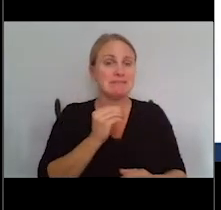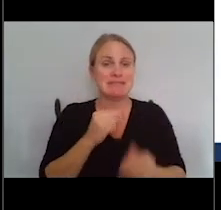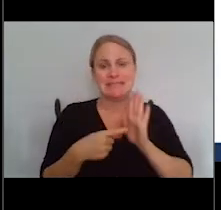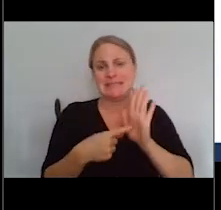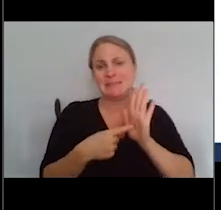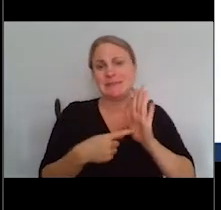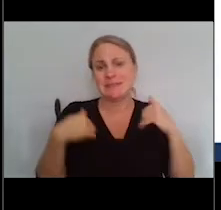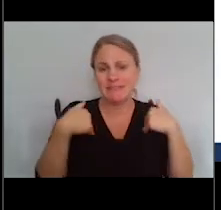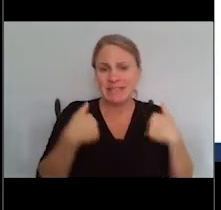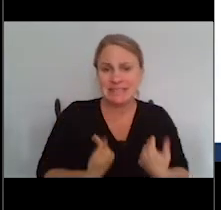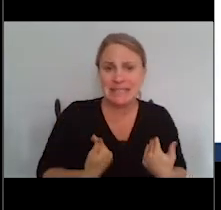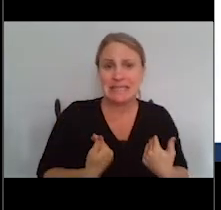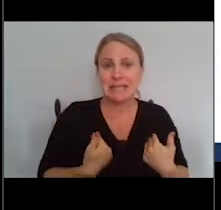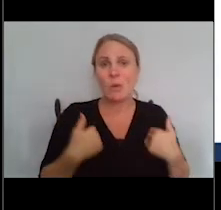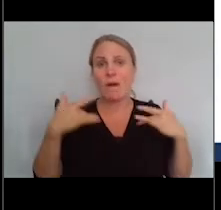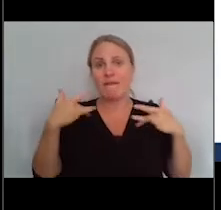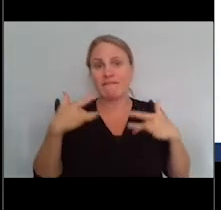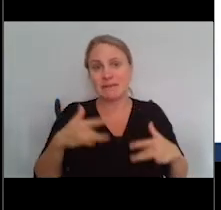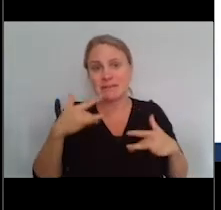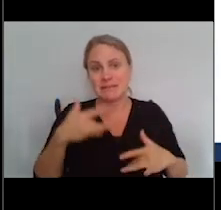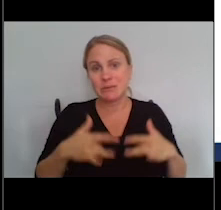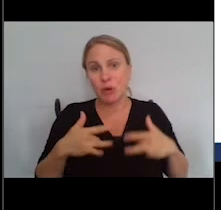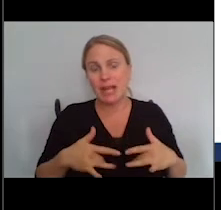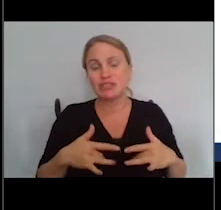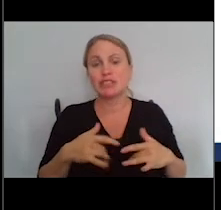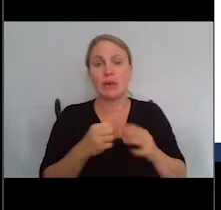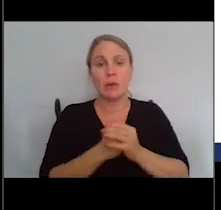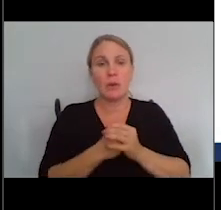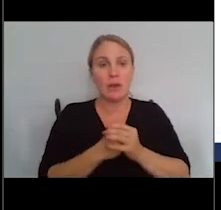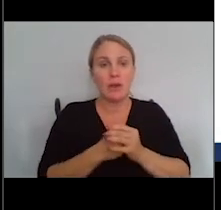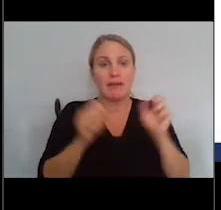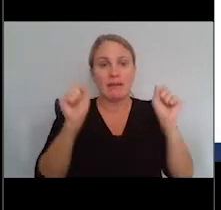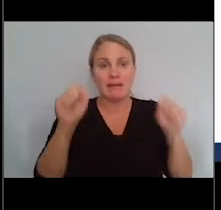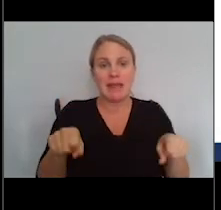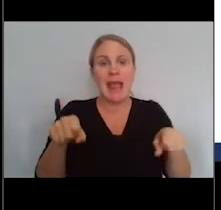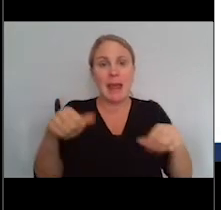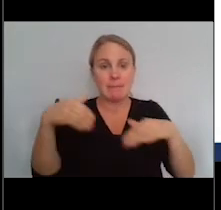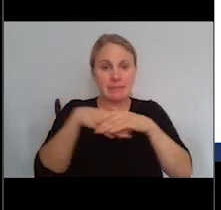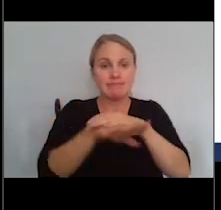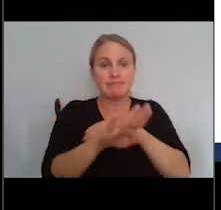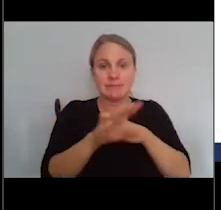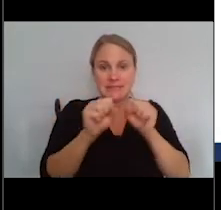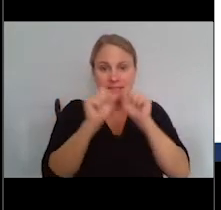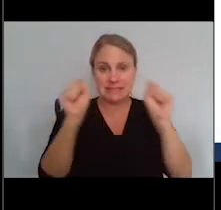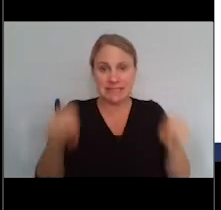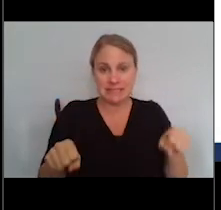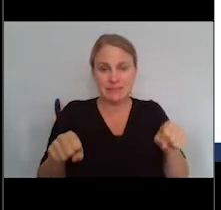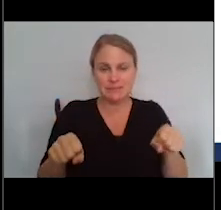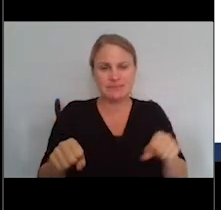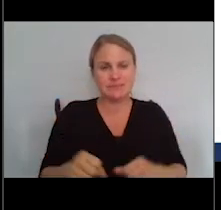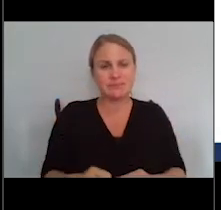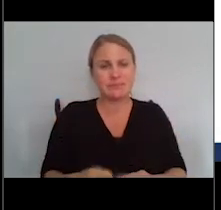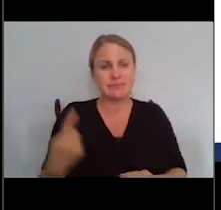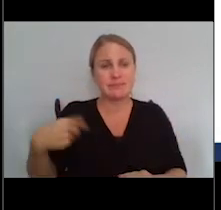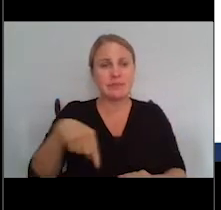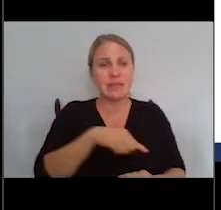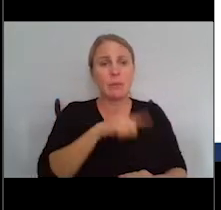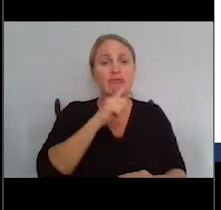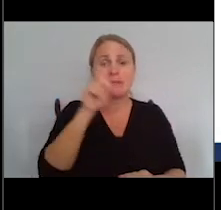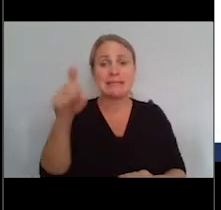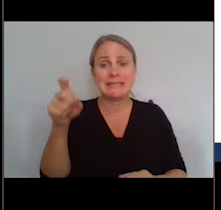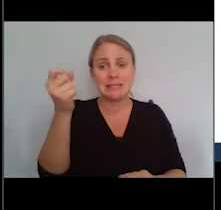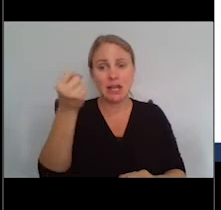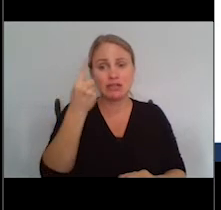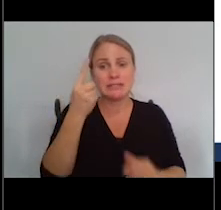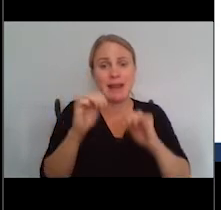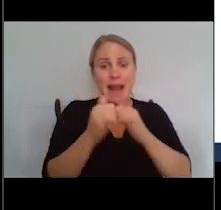depression or sleeplessness can actually be channeled into the system. On the second point, we really need to understand how people